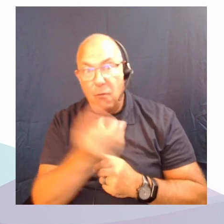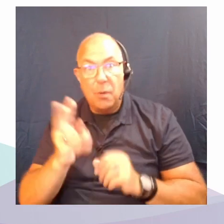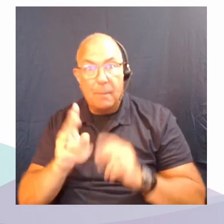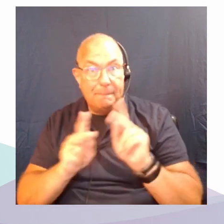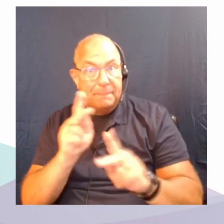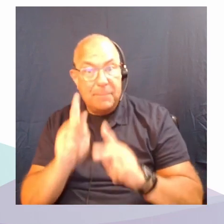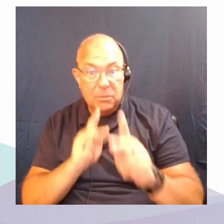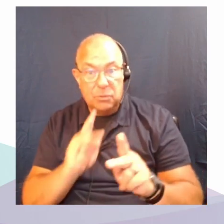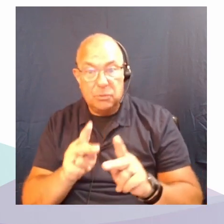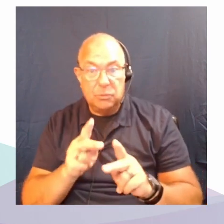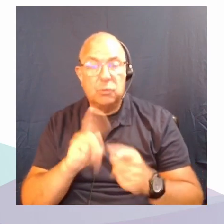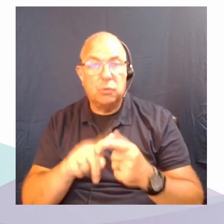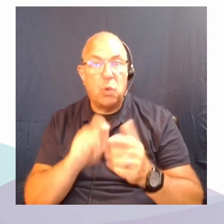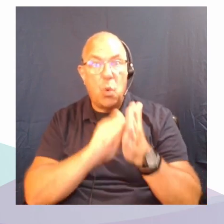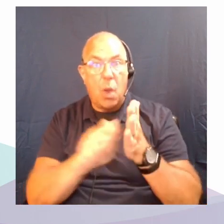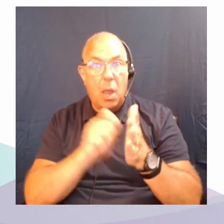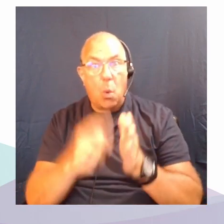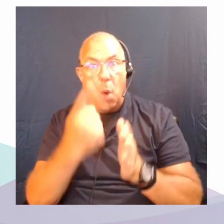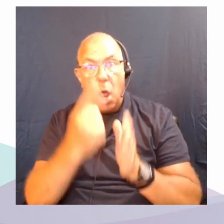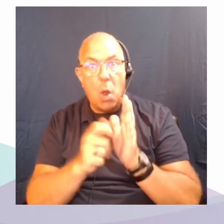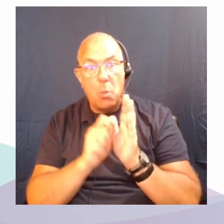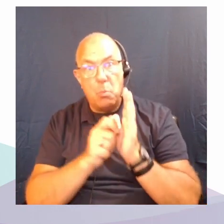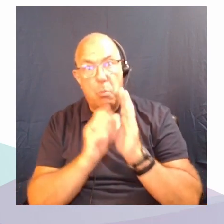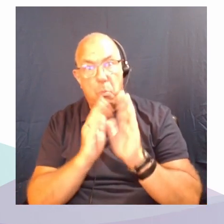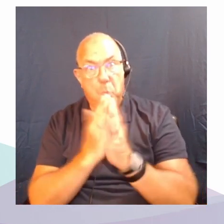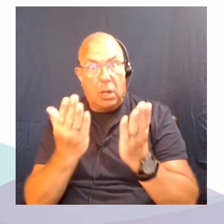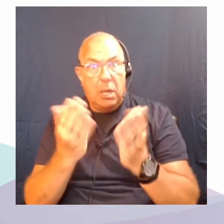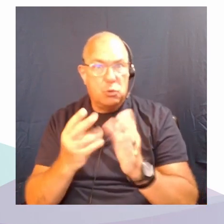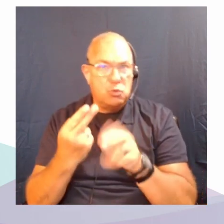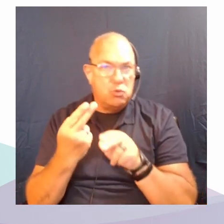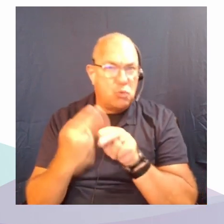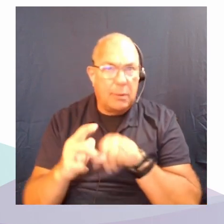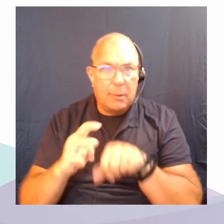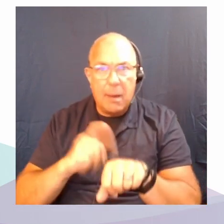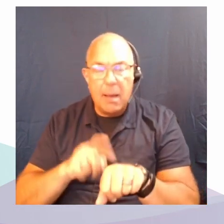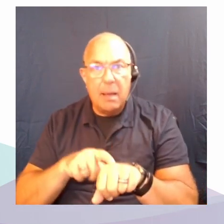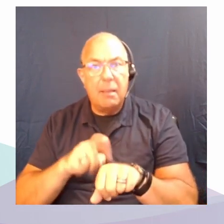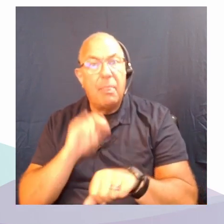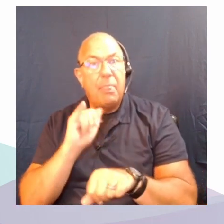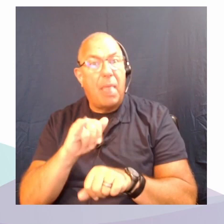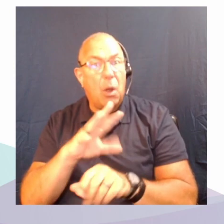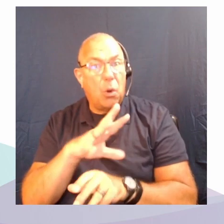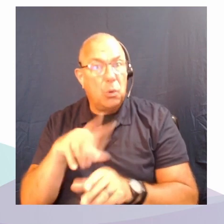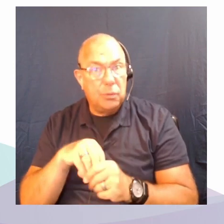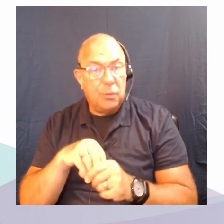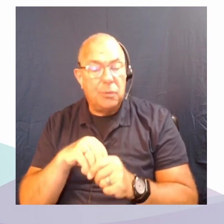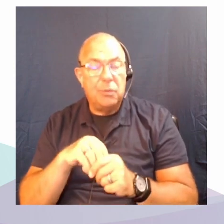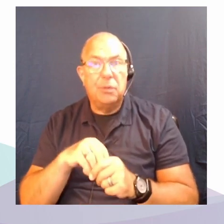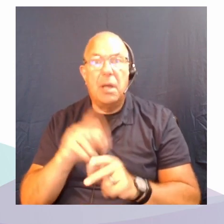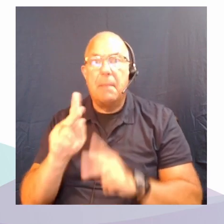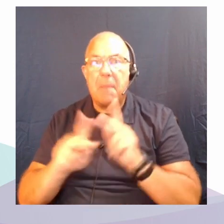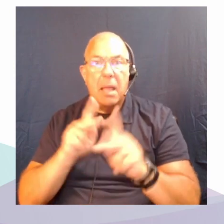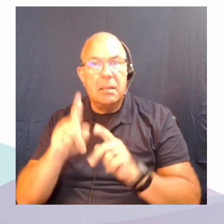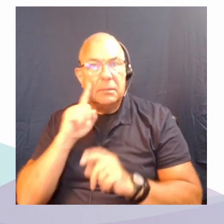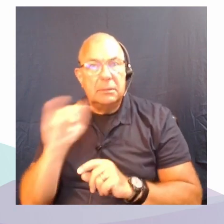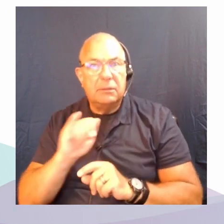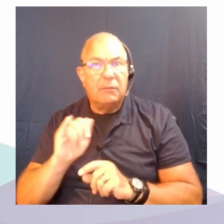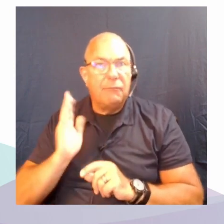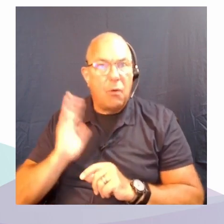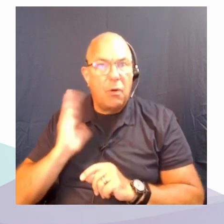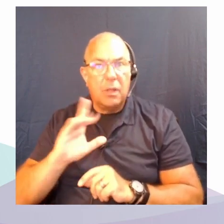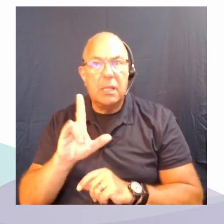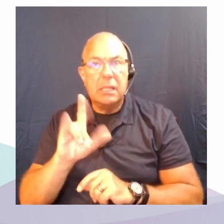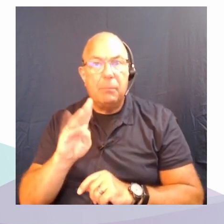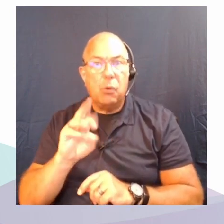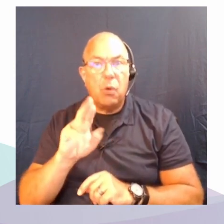a single book in a short amount of time and that included individuals like the former liberal leader of um